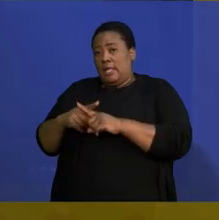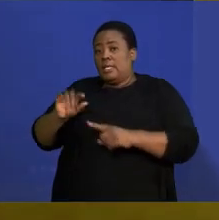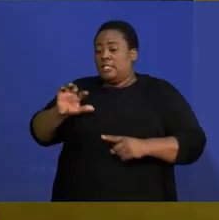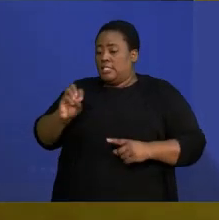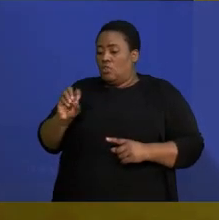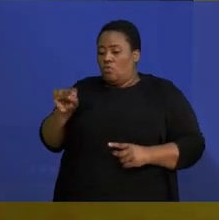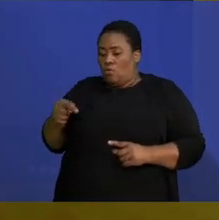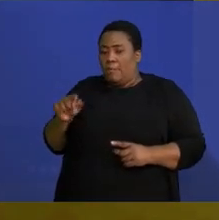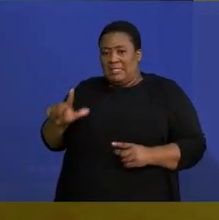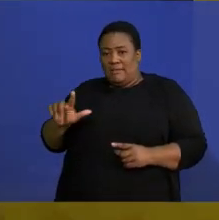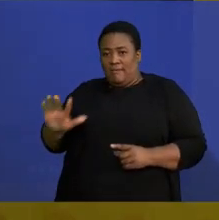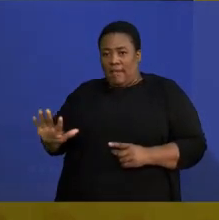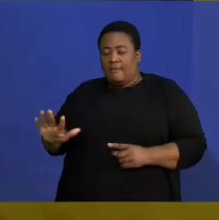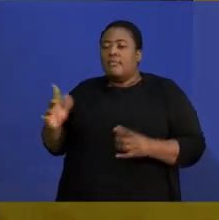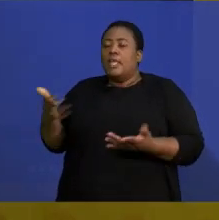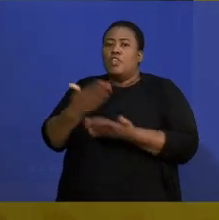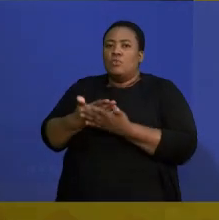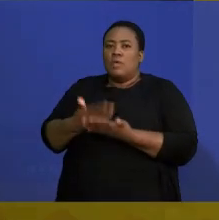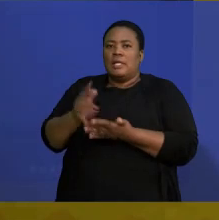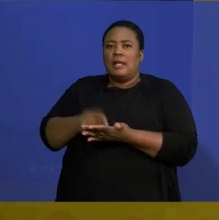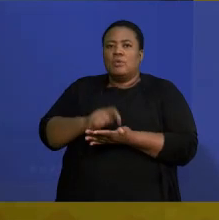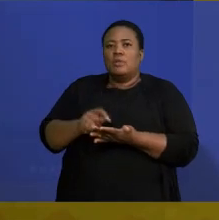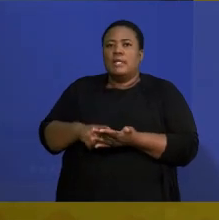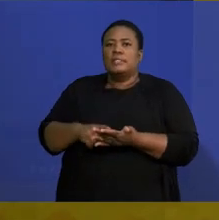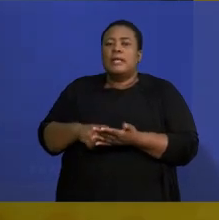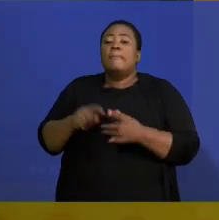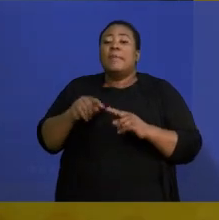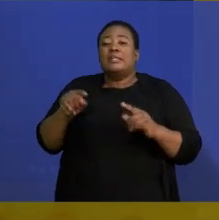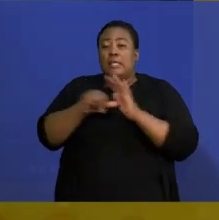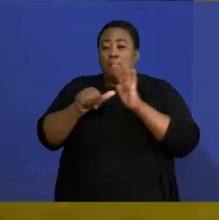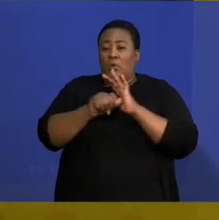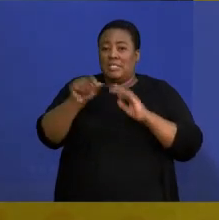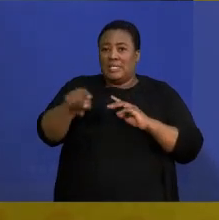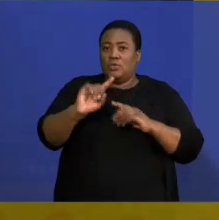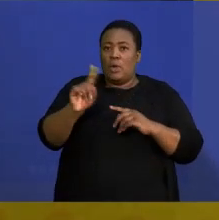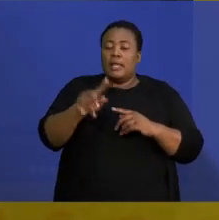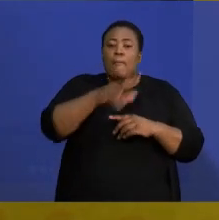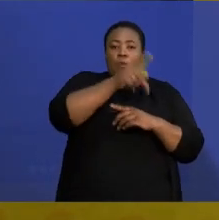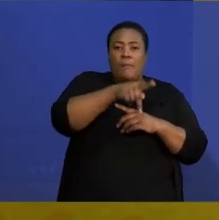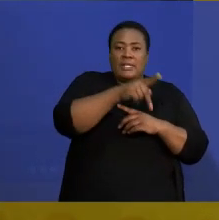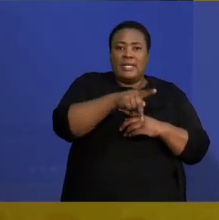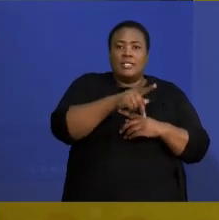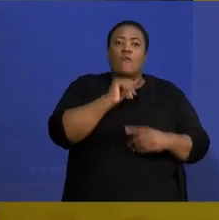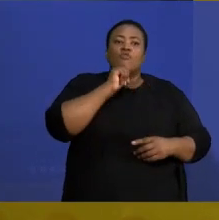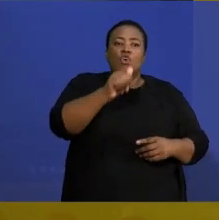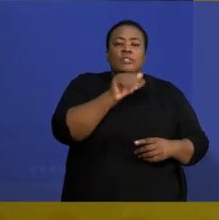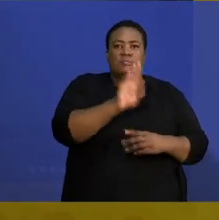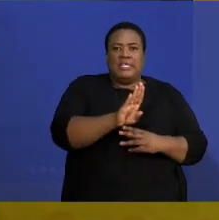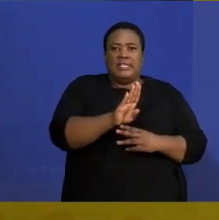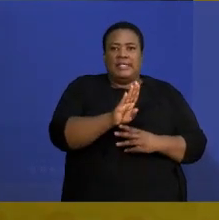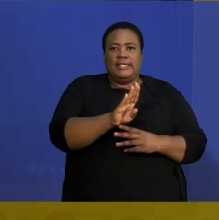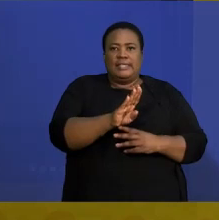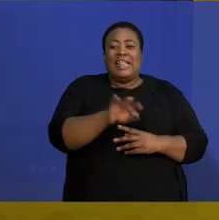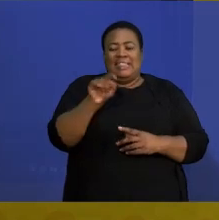And then, you can then calculate that. So, the big concept here is probability of not B. That's the